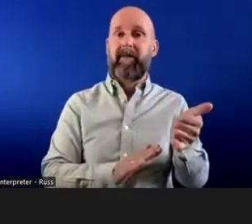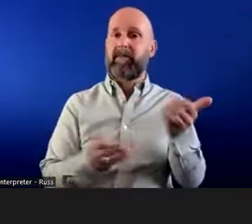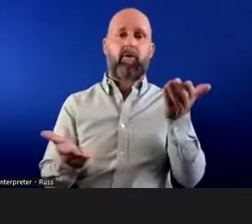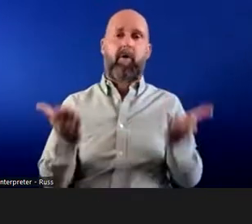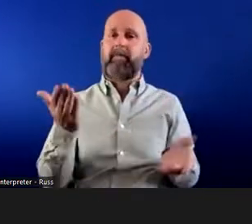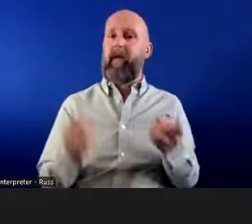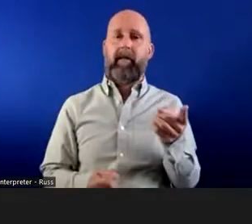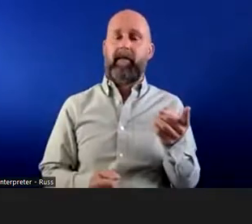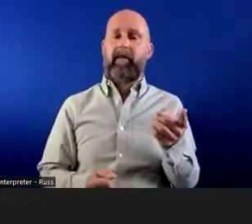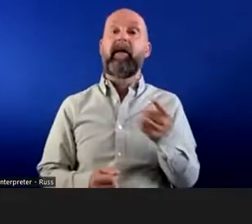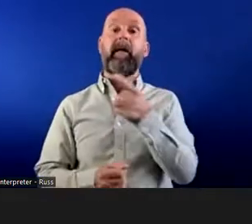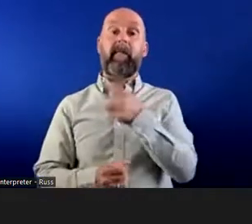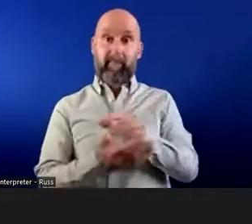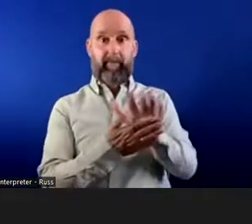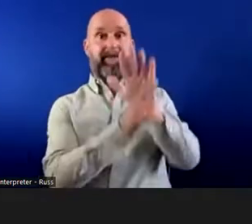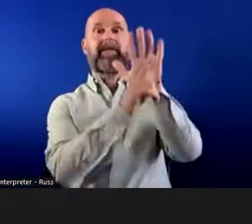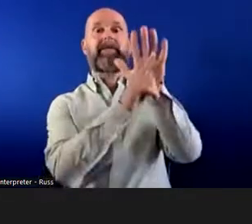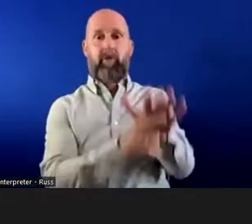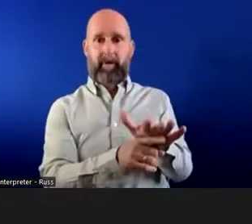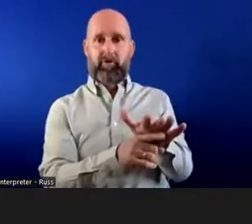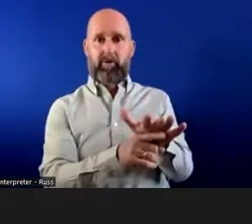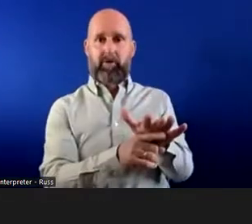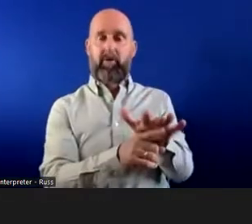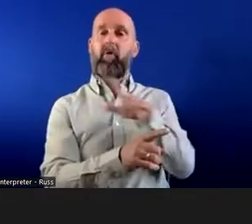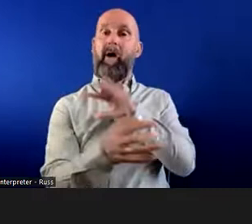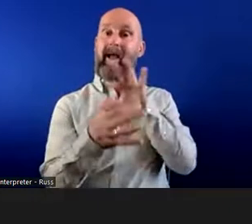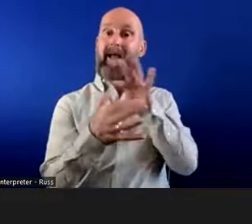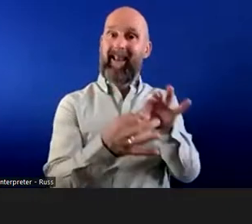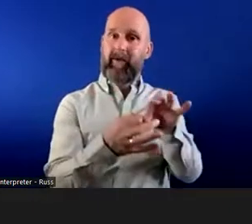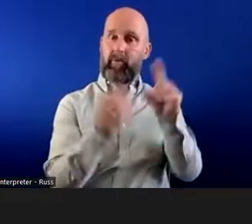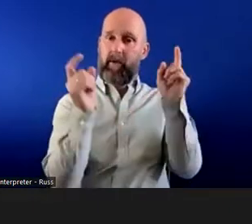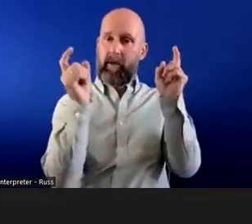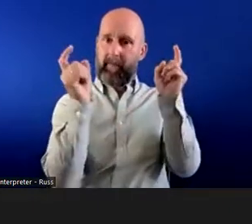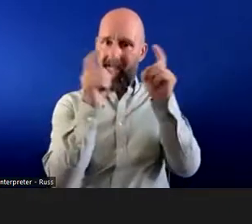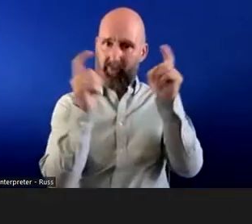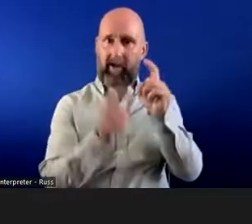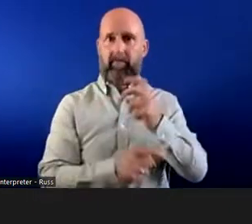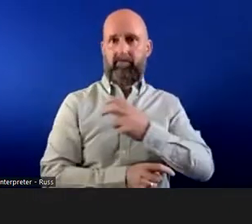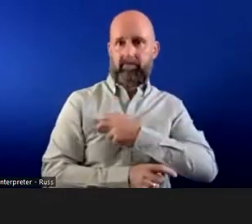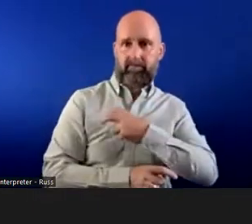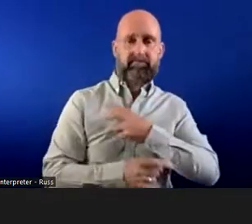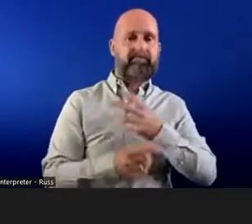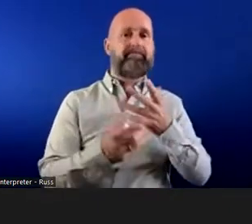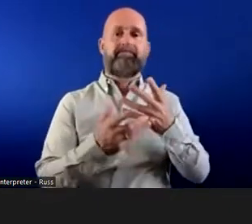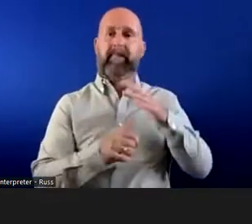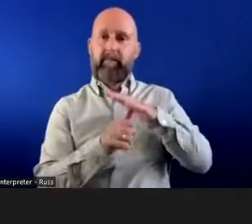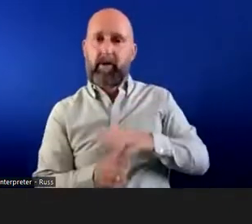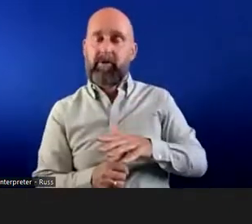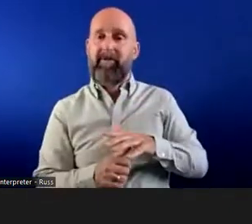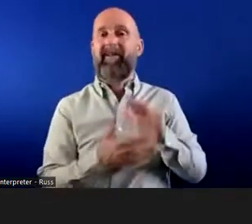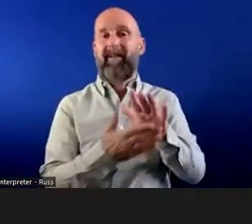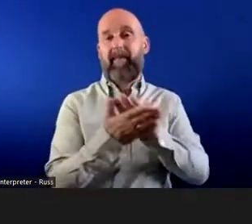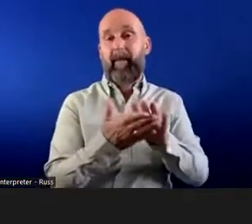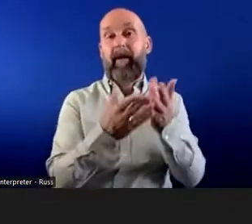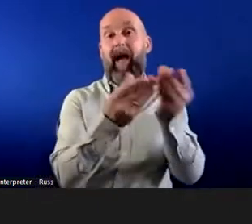discriminated against due to something arising from her disability, namely a high level of absence. And the tribunal and where the